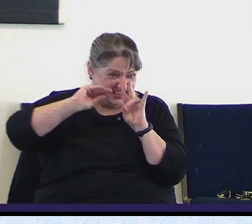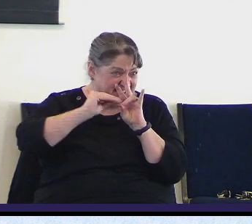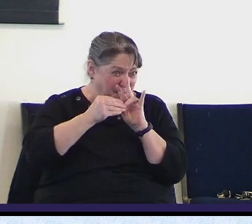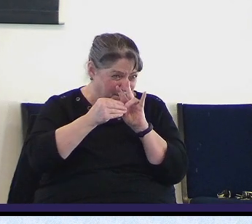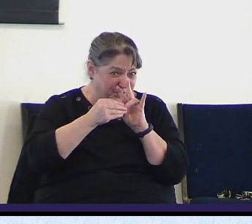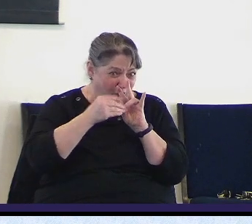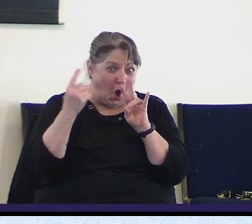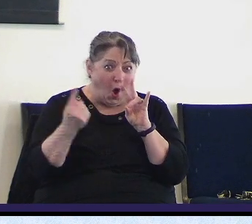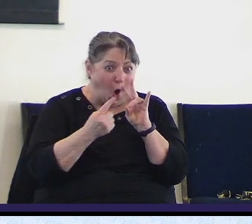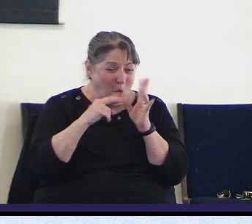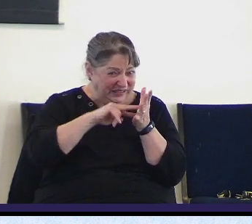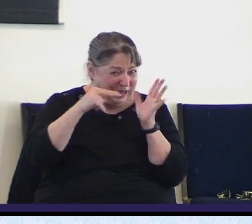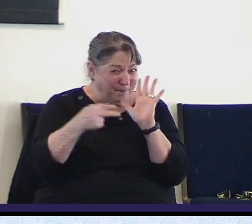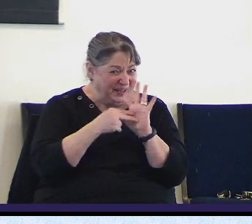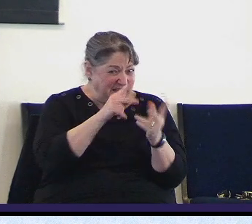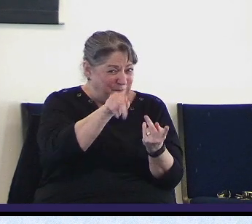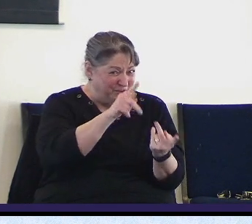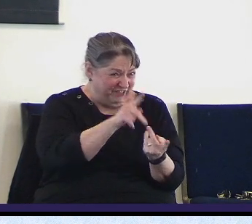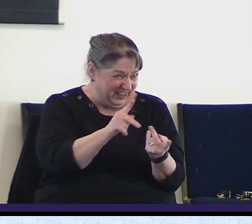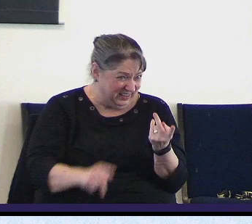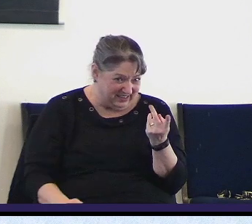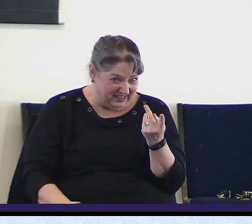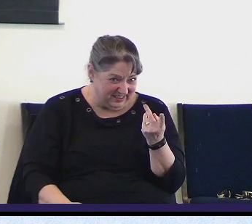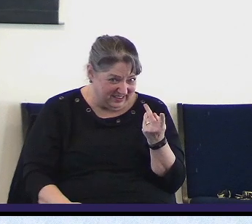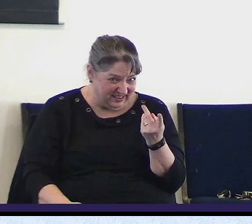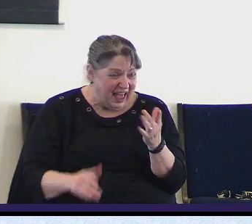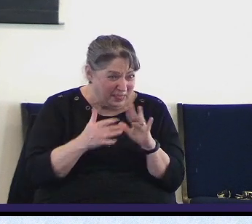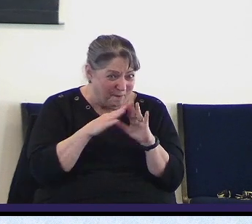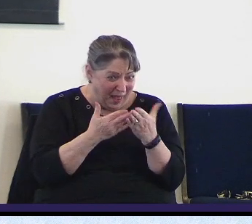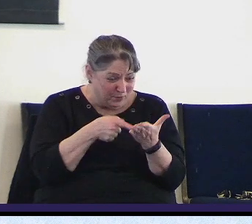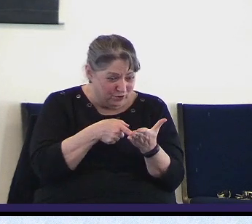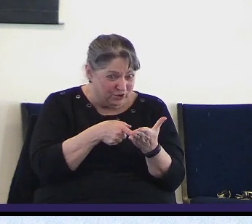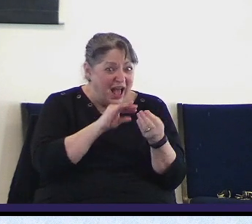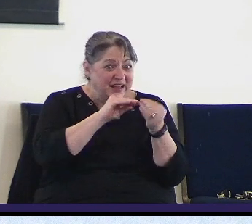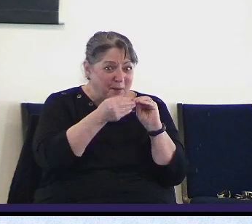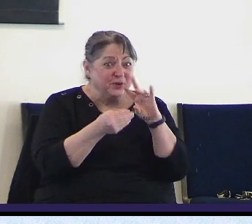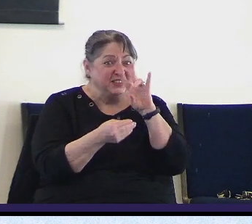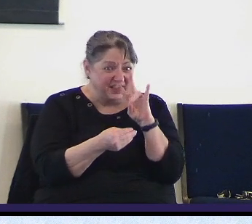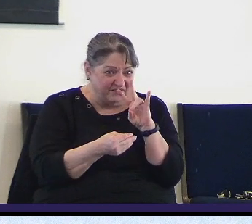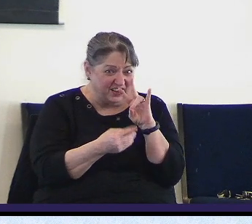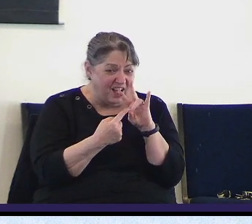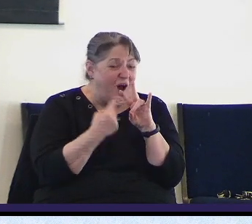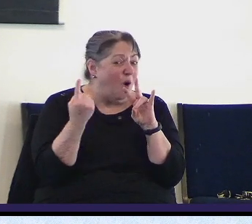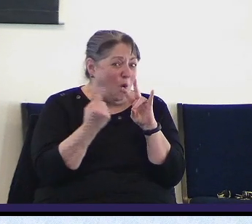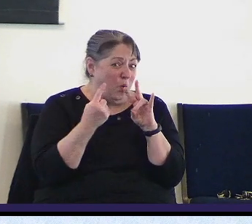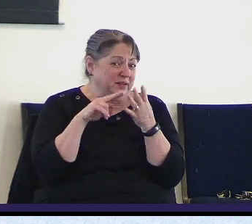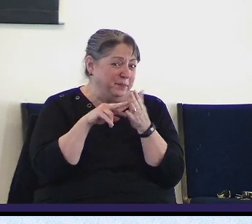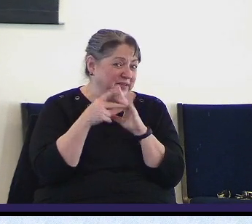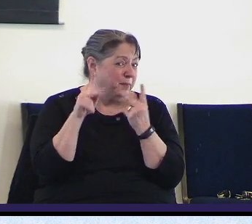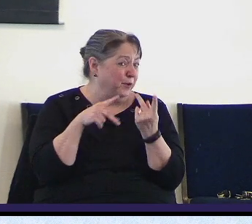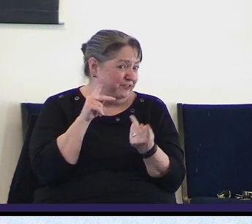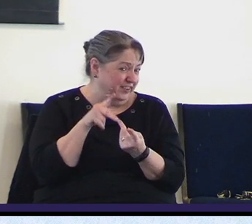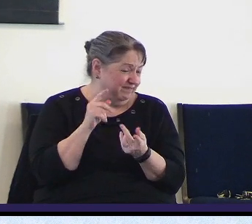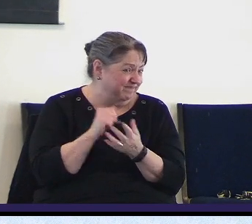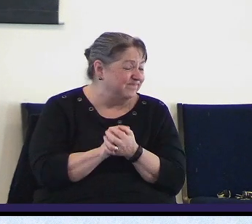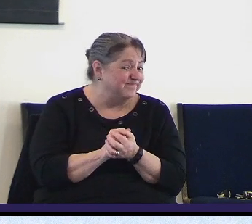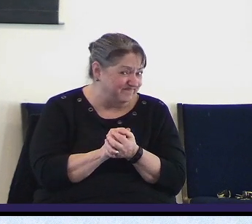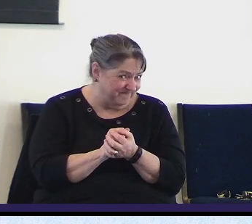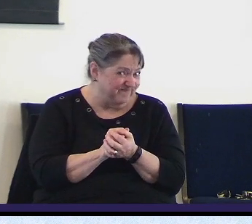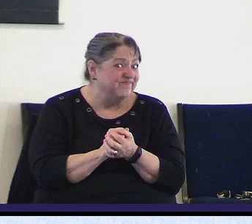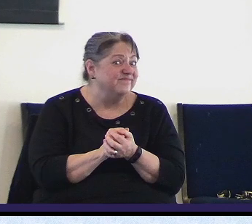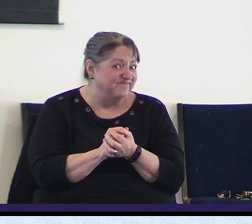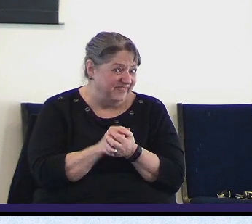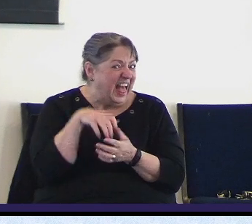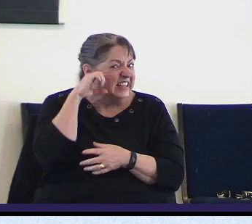perfection and completeness and so seven times over I the silver is as complete as